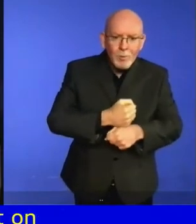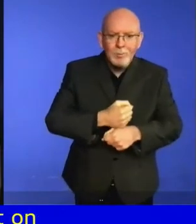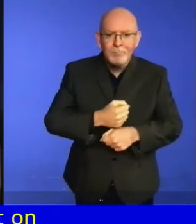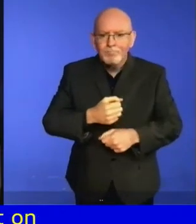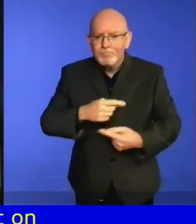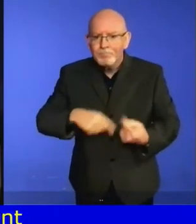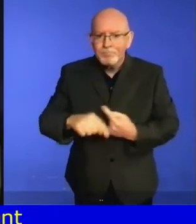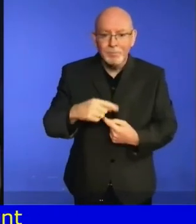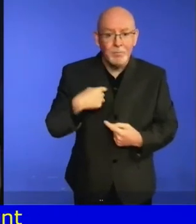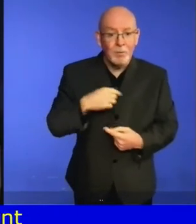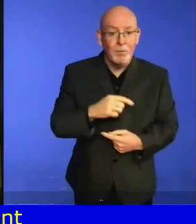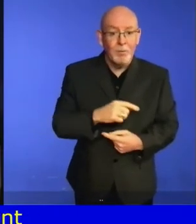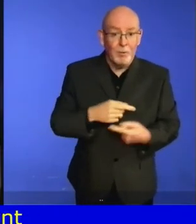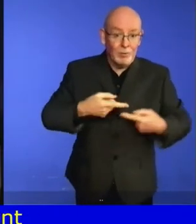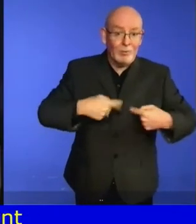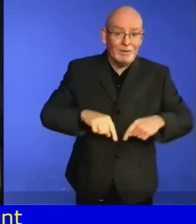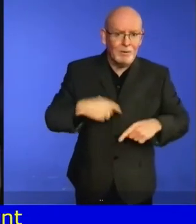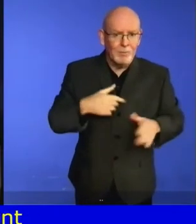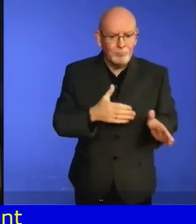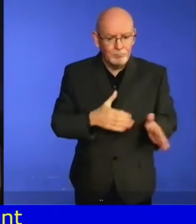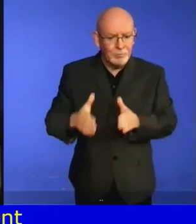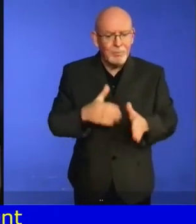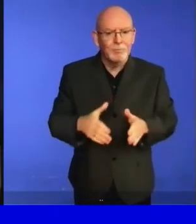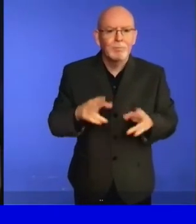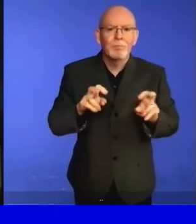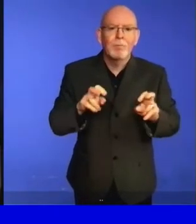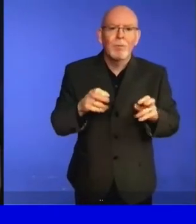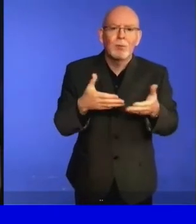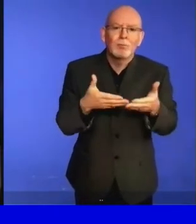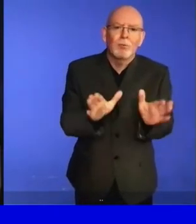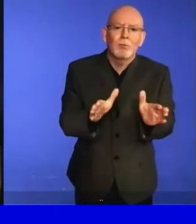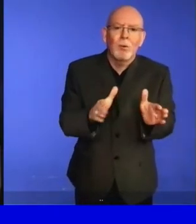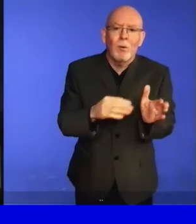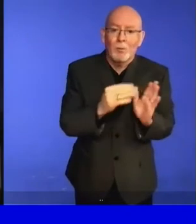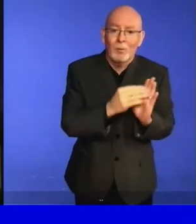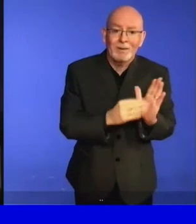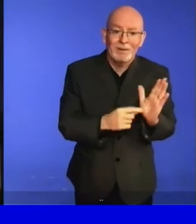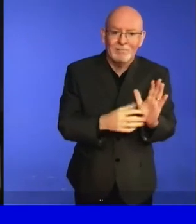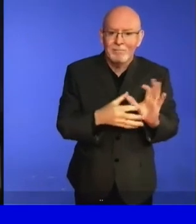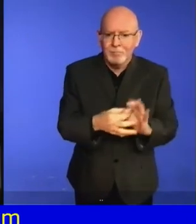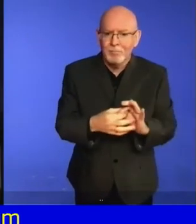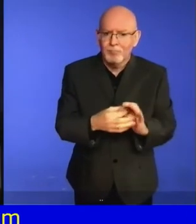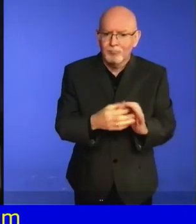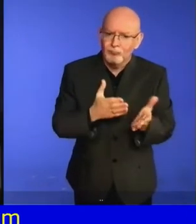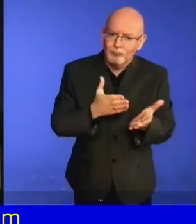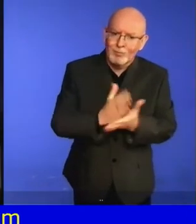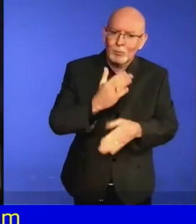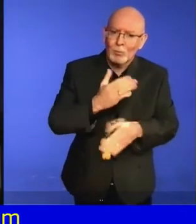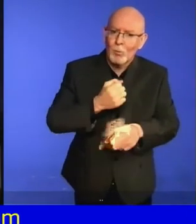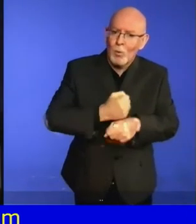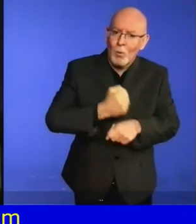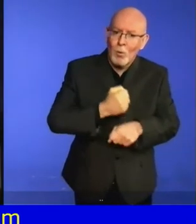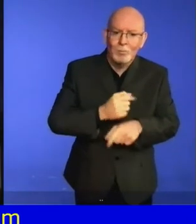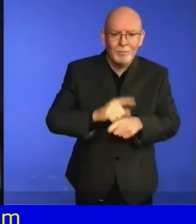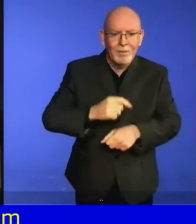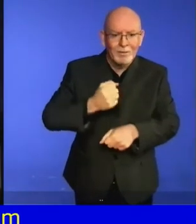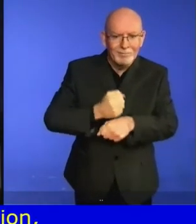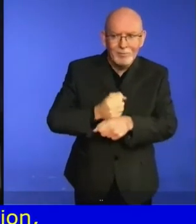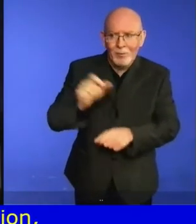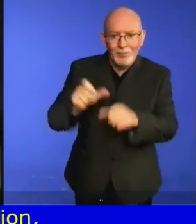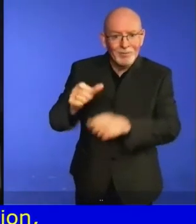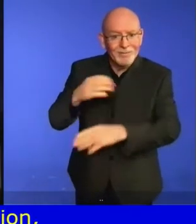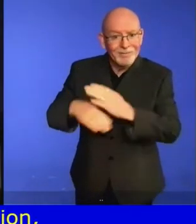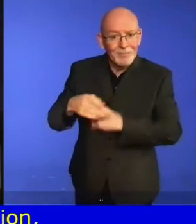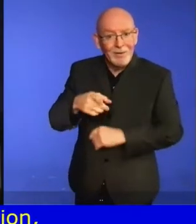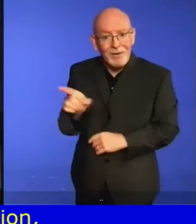Together, we will seek to ensure that all efforts to achieve the Sustainable Development Goal 8, Target 8.5, are